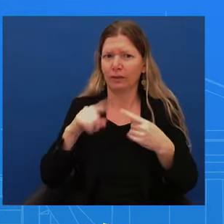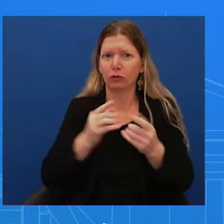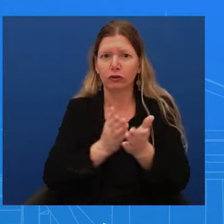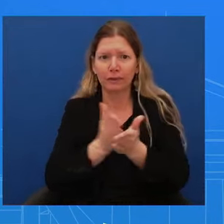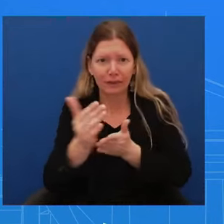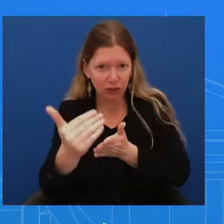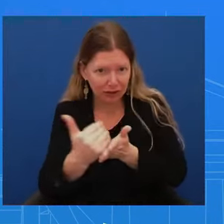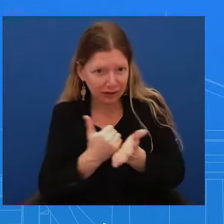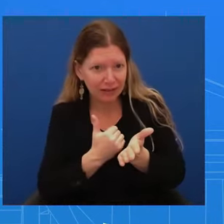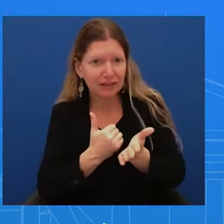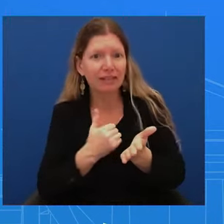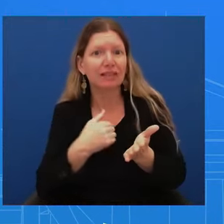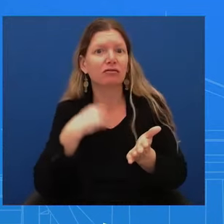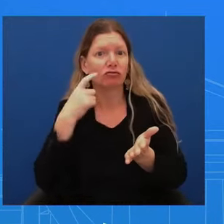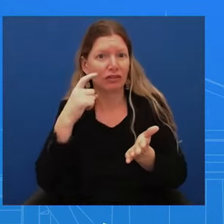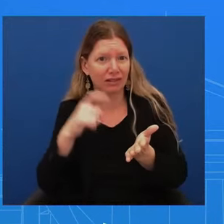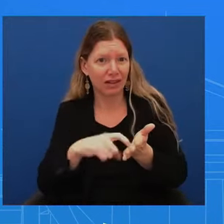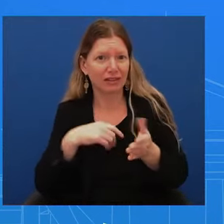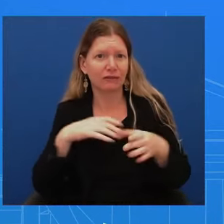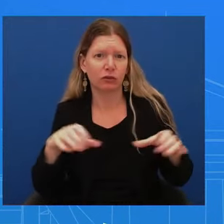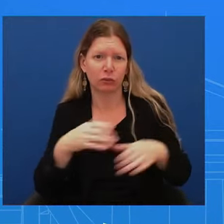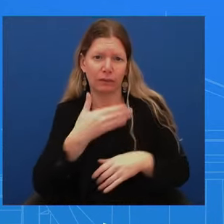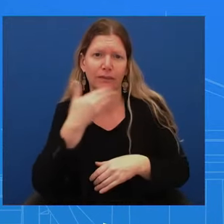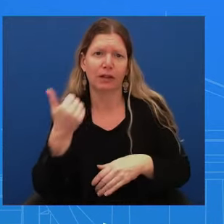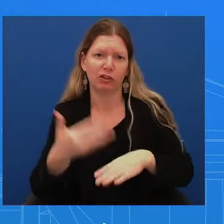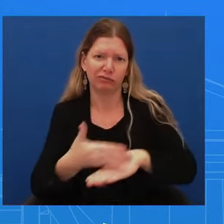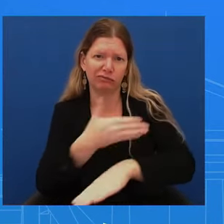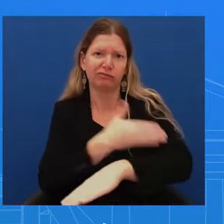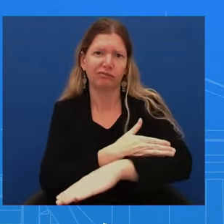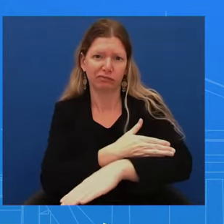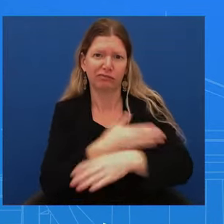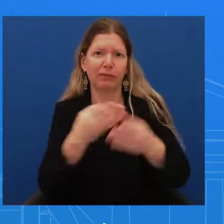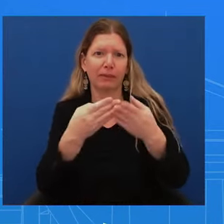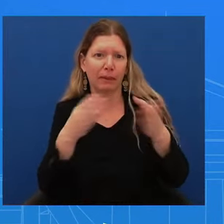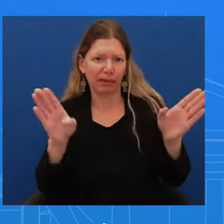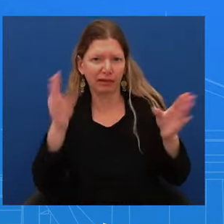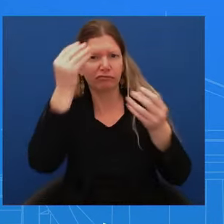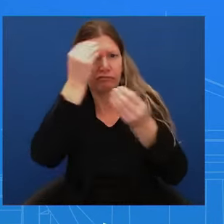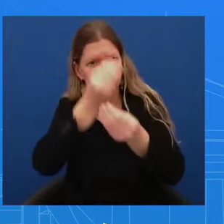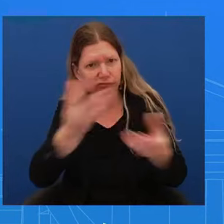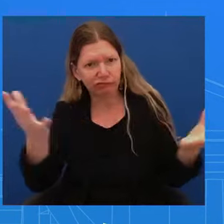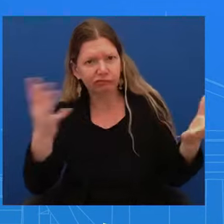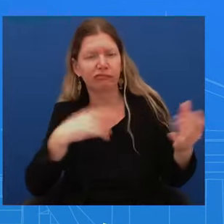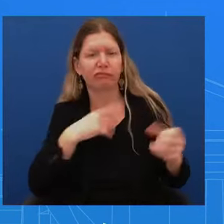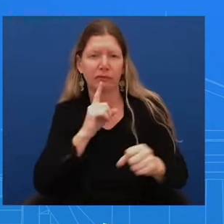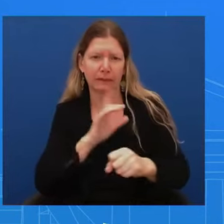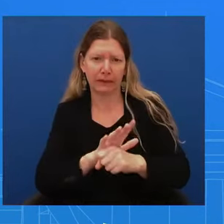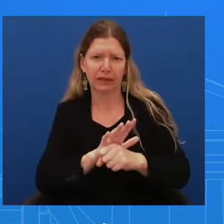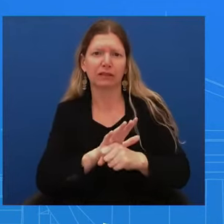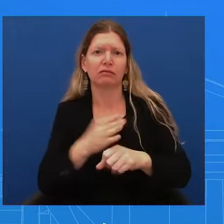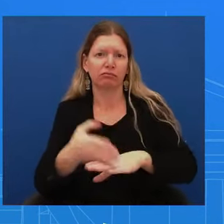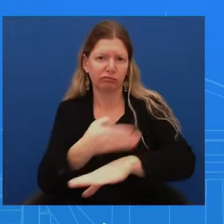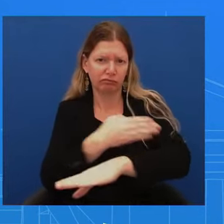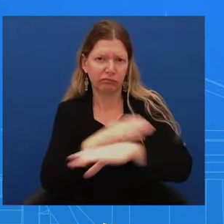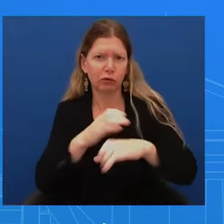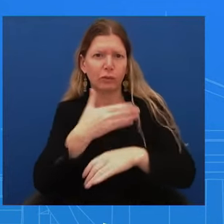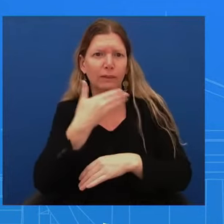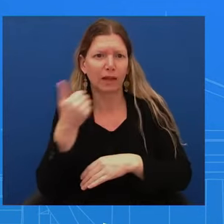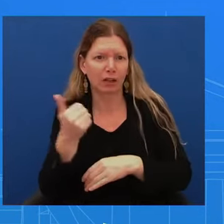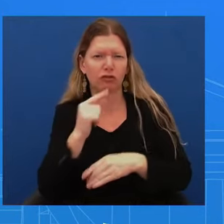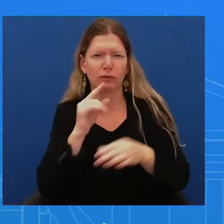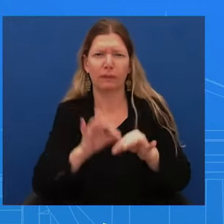important to say this is my medical procedure, and I have, I take full responsibility for my decisions about disclosure. So, Secretary